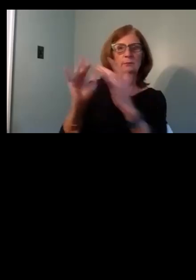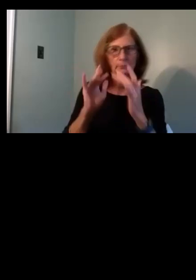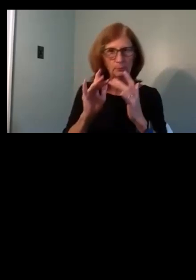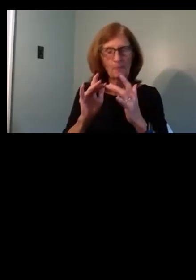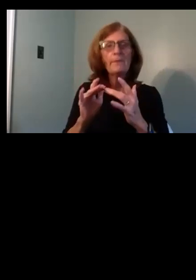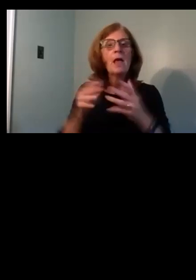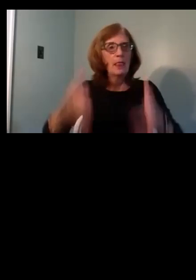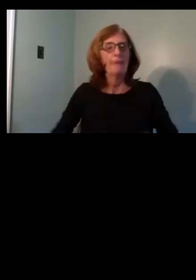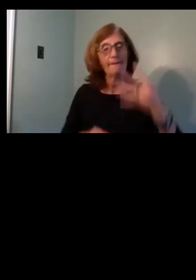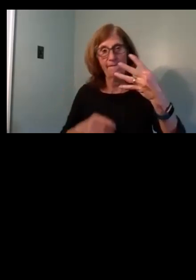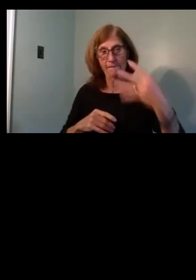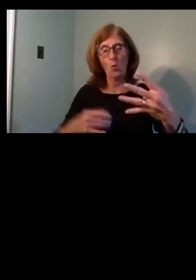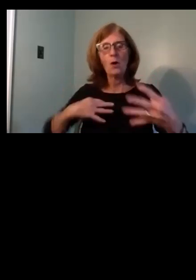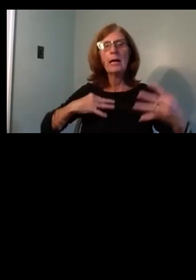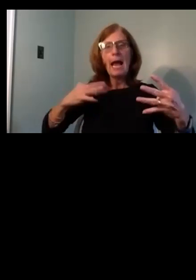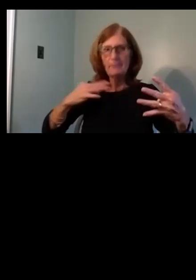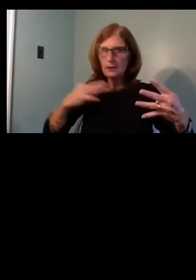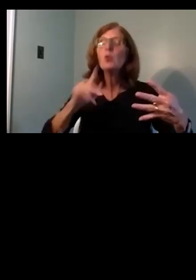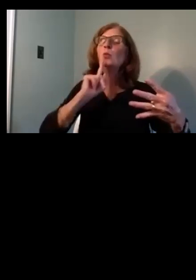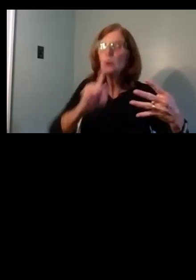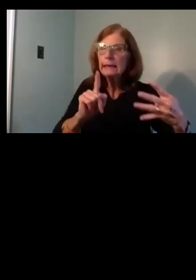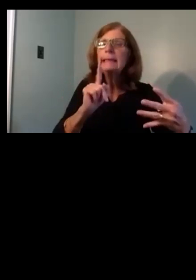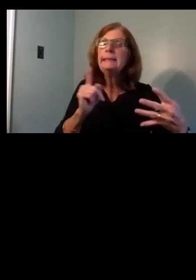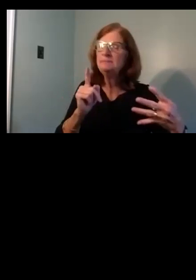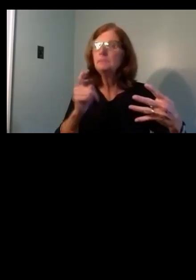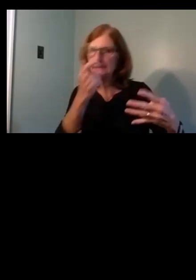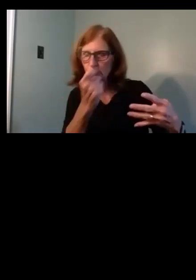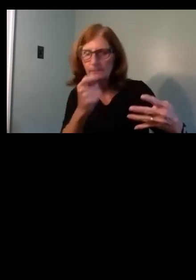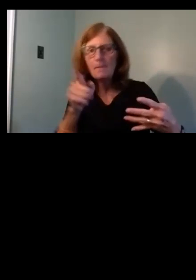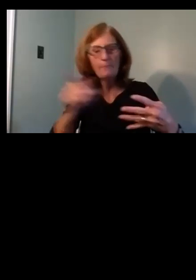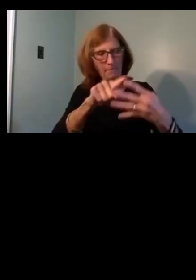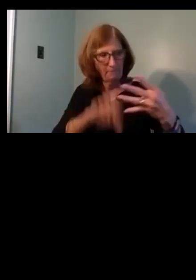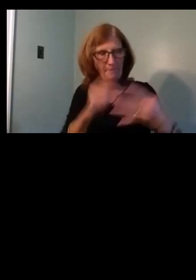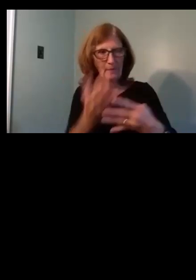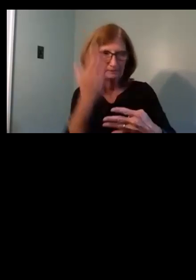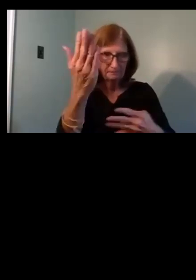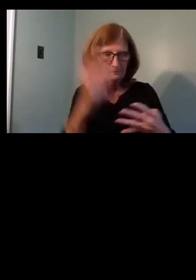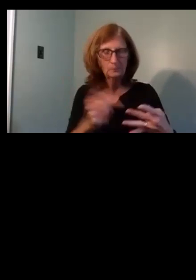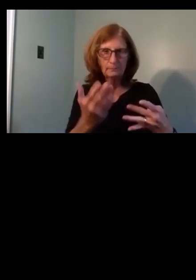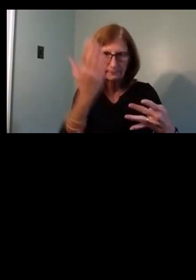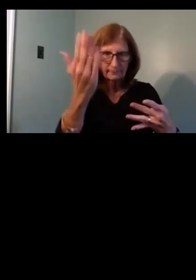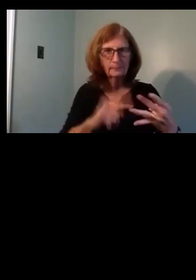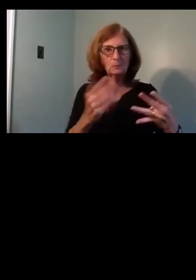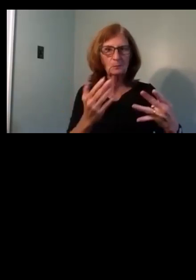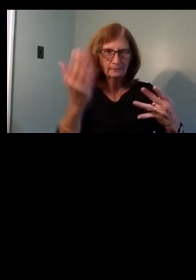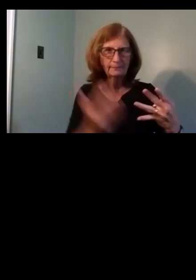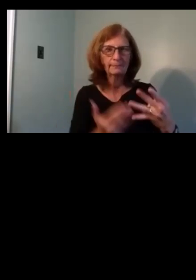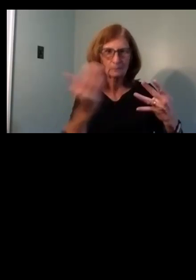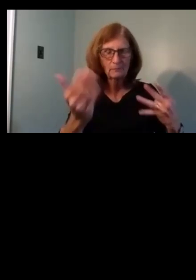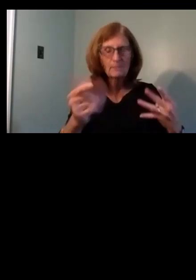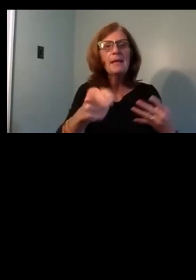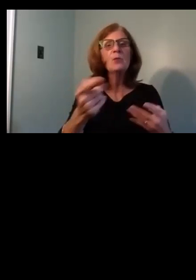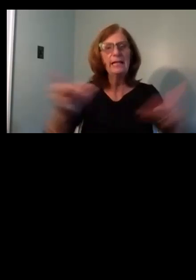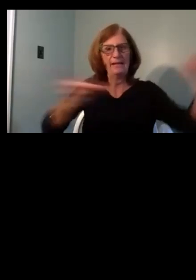with four who were truly interested in the plaza. They all responded. They submitted their letters. And then we went through a community process